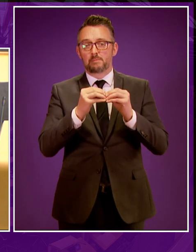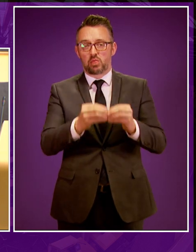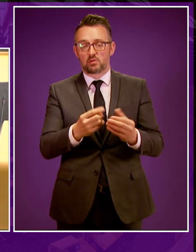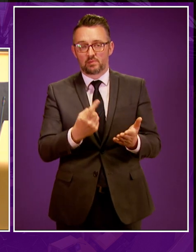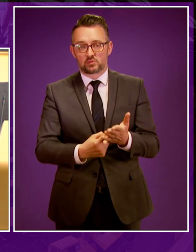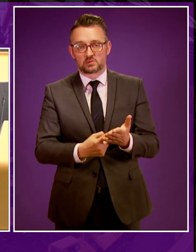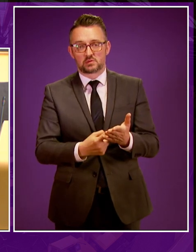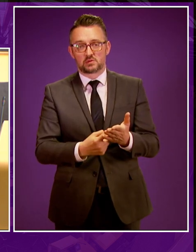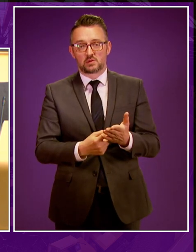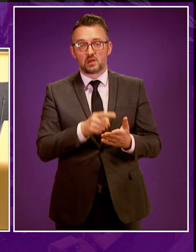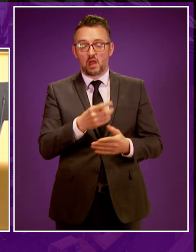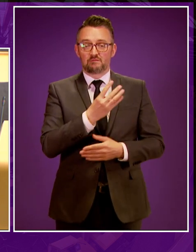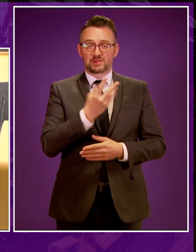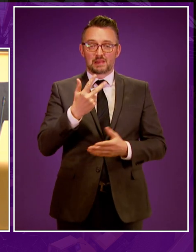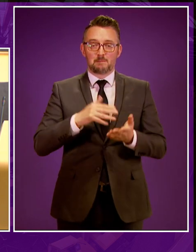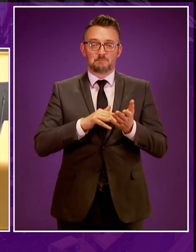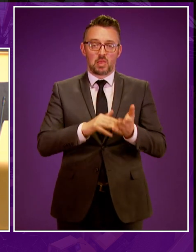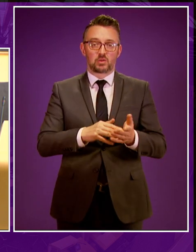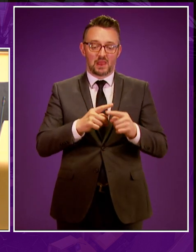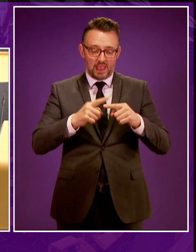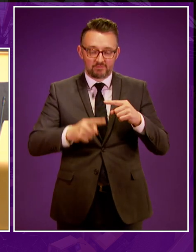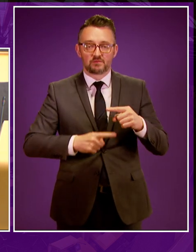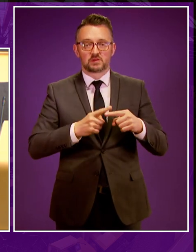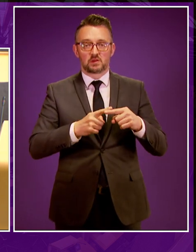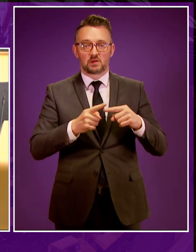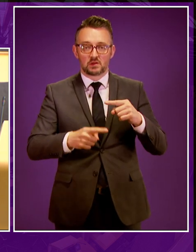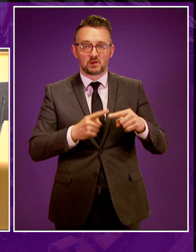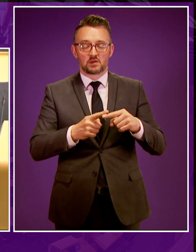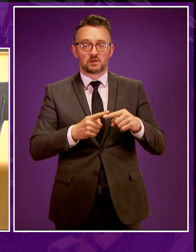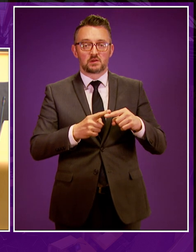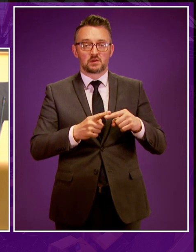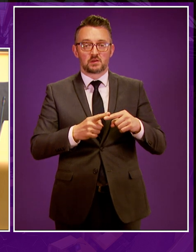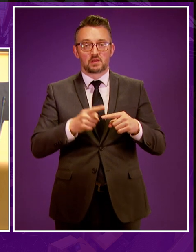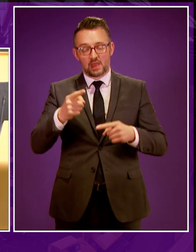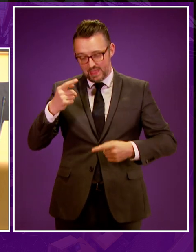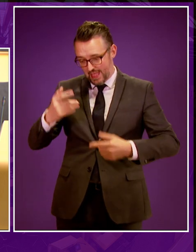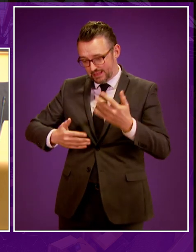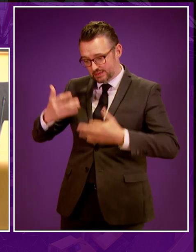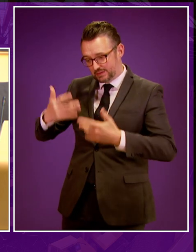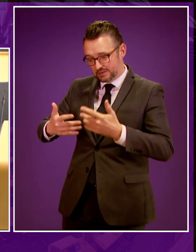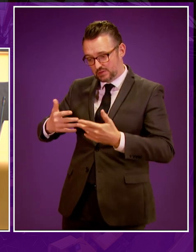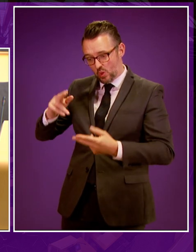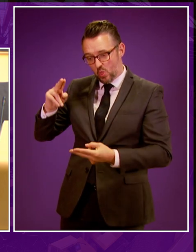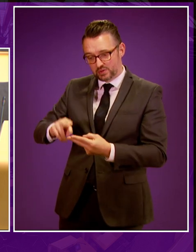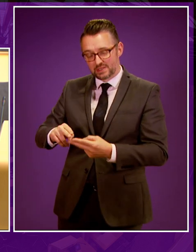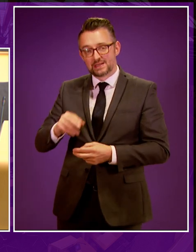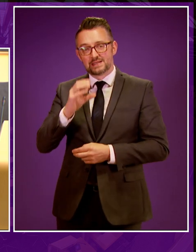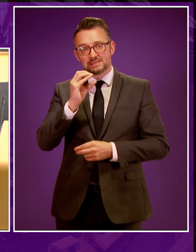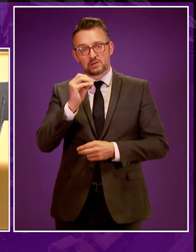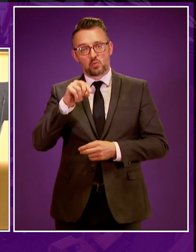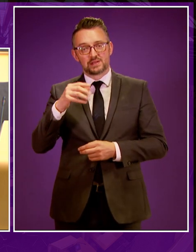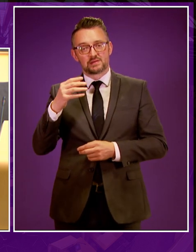That's £48 million a year. The lowest estimate of total Scottish spend is £0